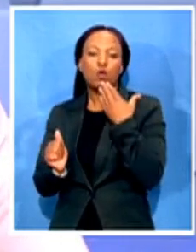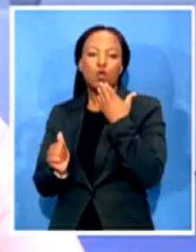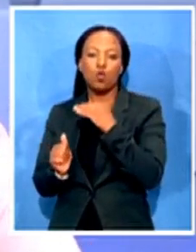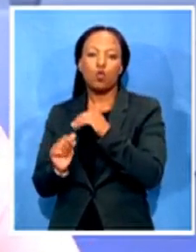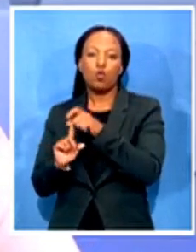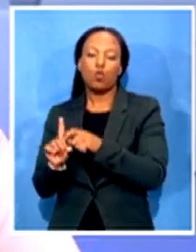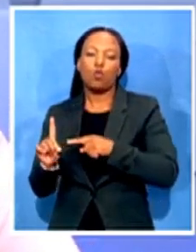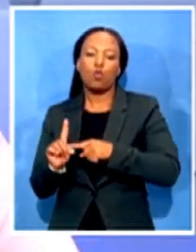Bombo border let's take a break